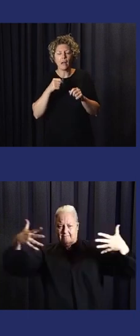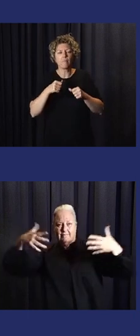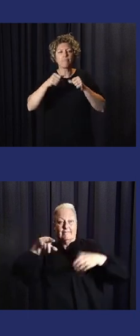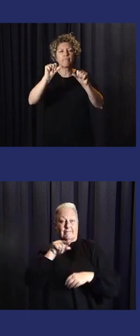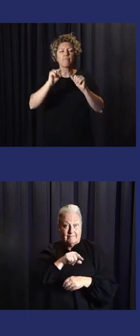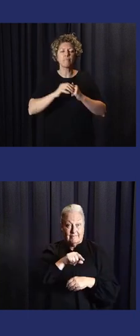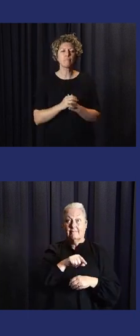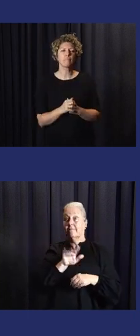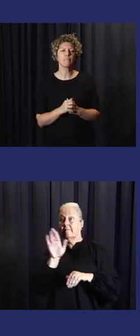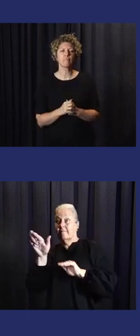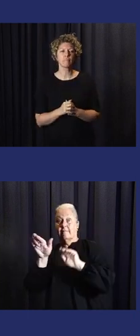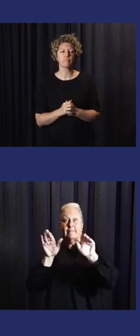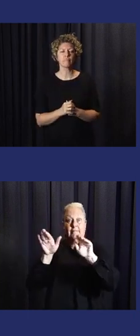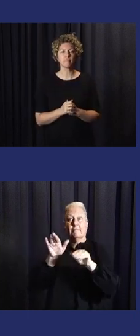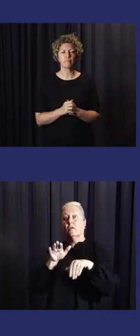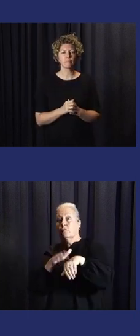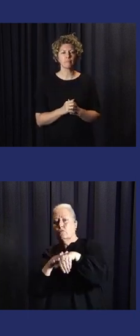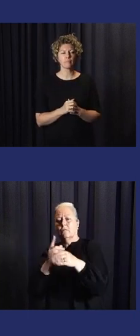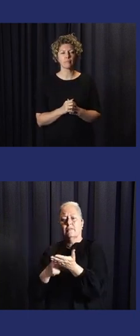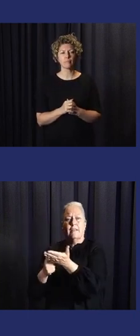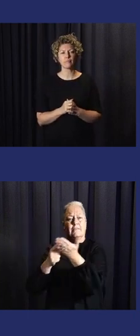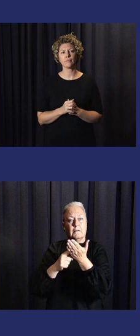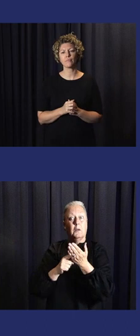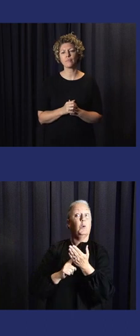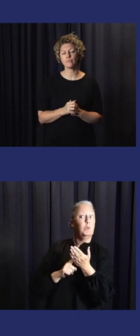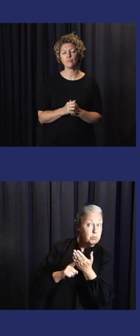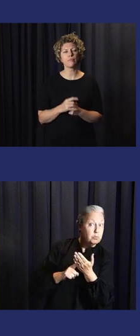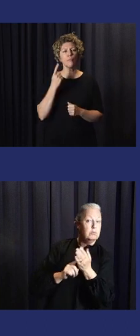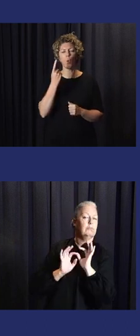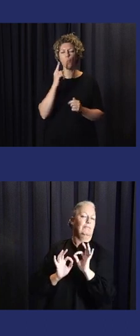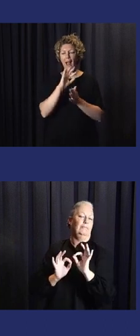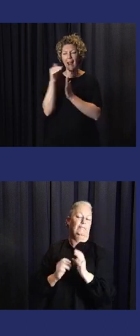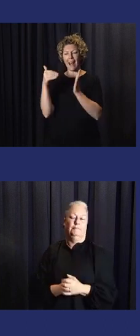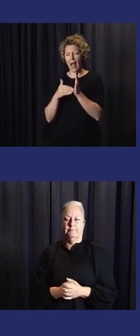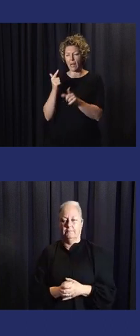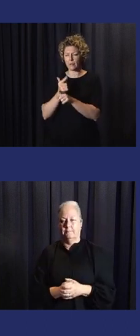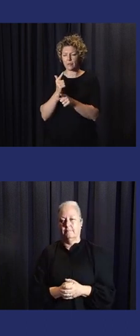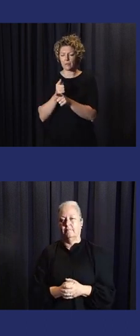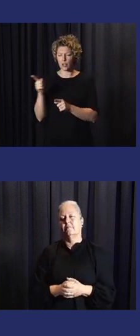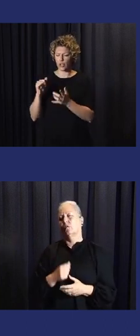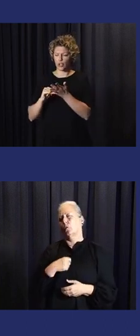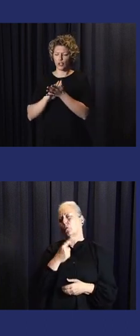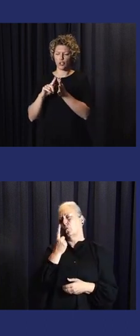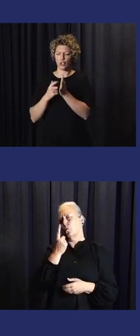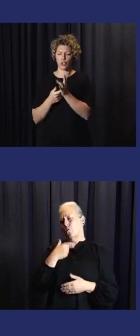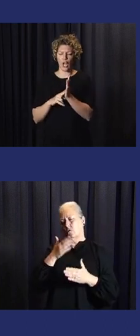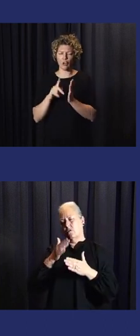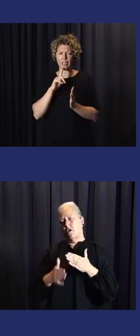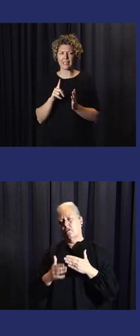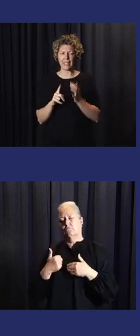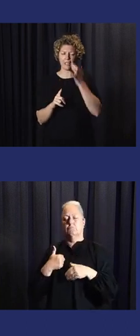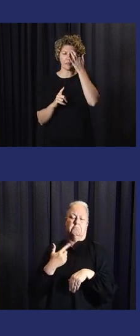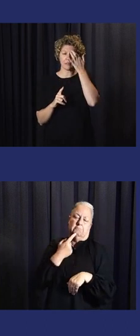early action. This is our tactic. We hope we can do this. Yeah. Thank you. Thanks. Just